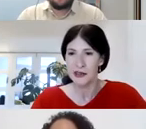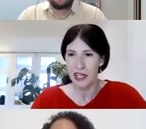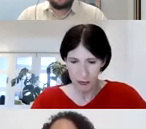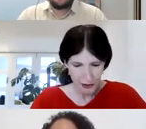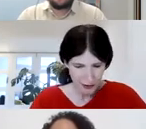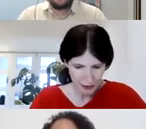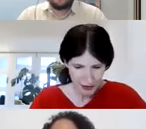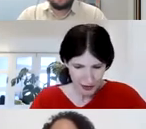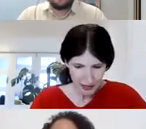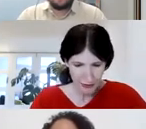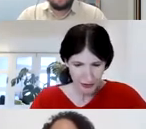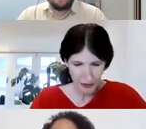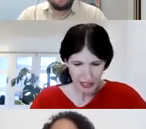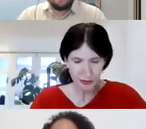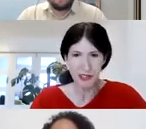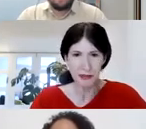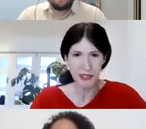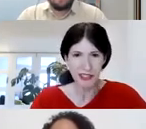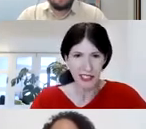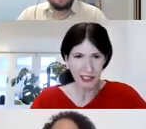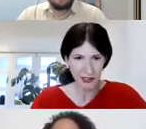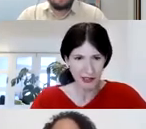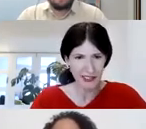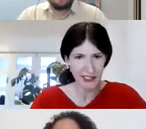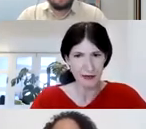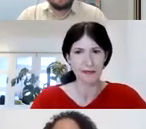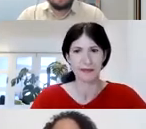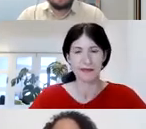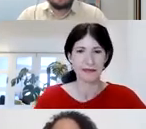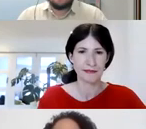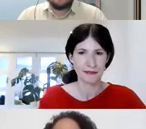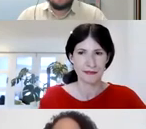So without further ado, I'm very pleased to welcome Natalie. Over to you, Natalie.